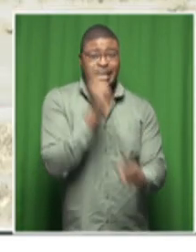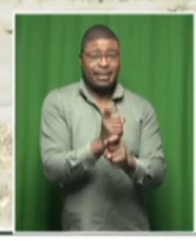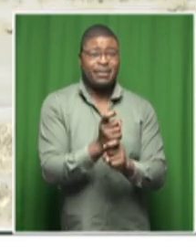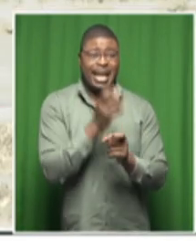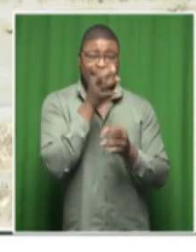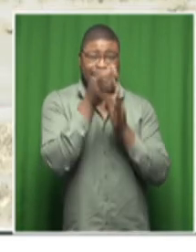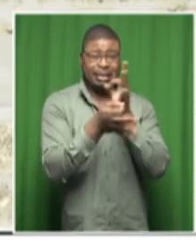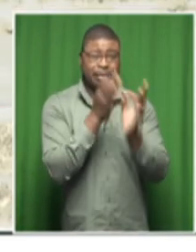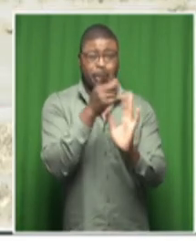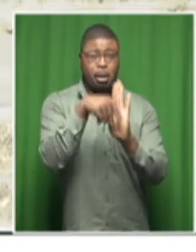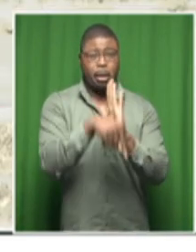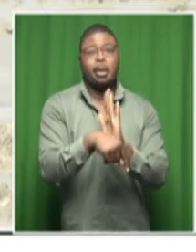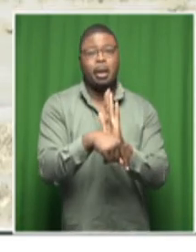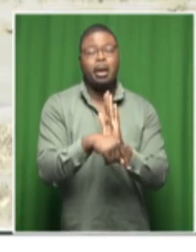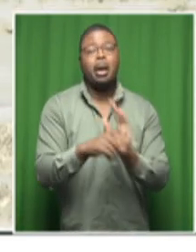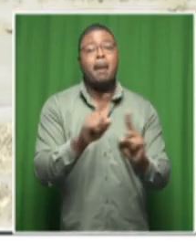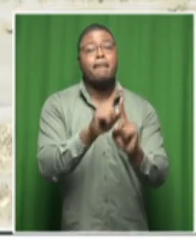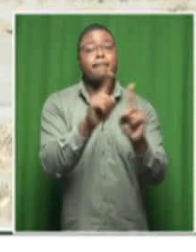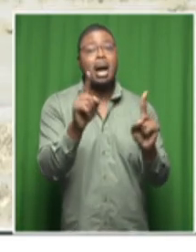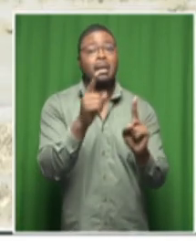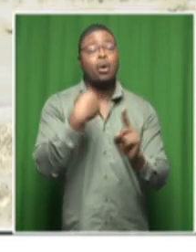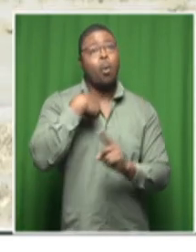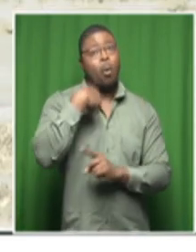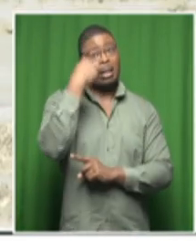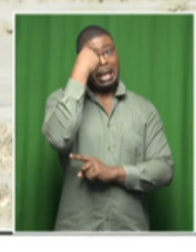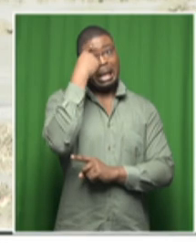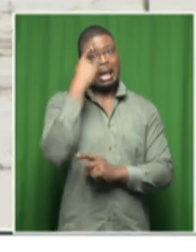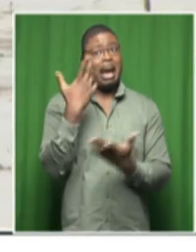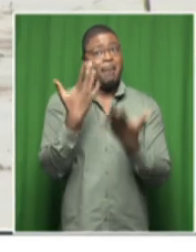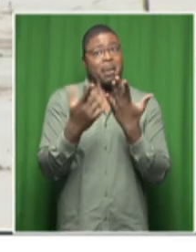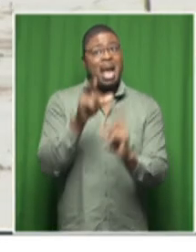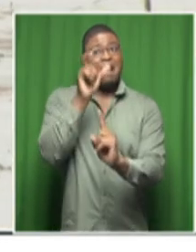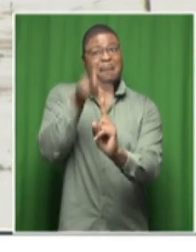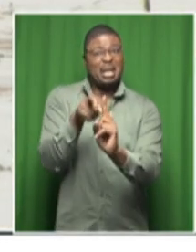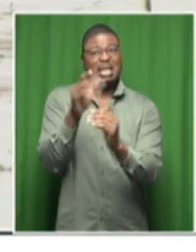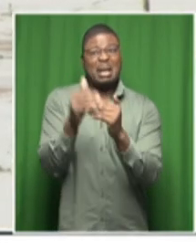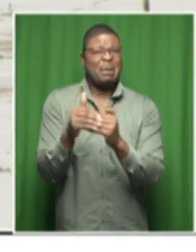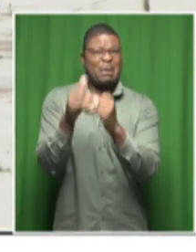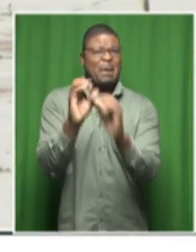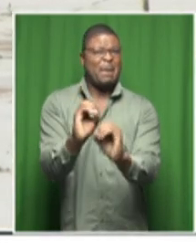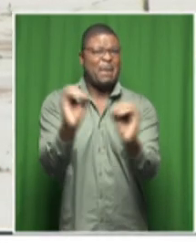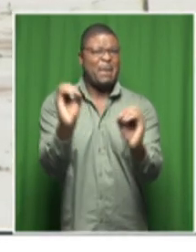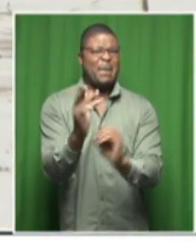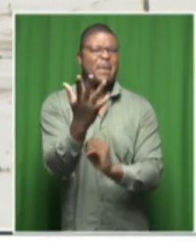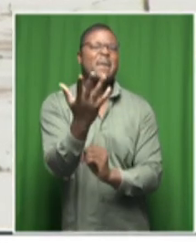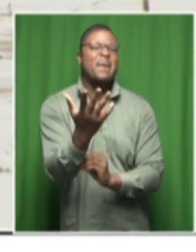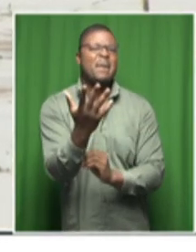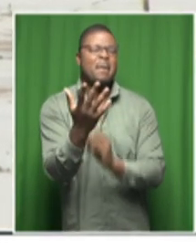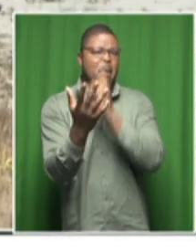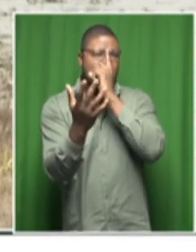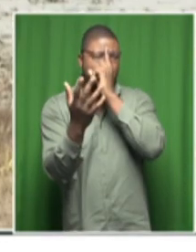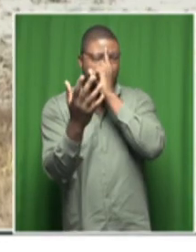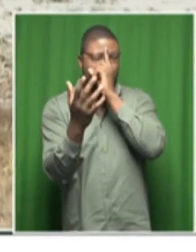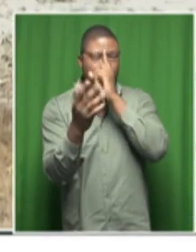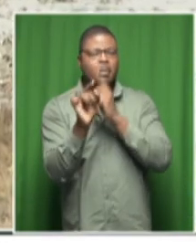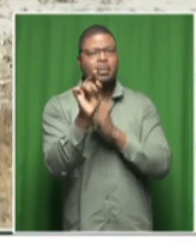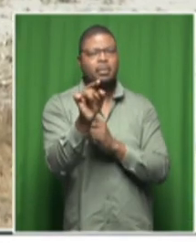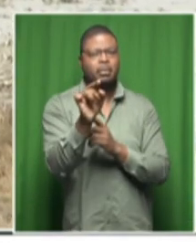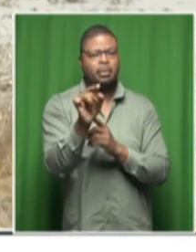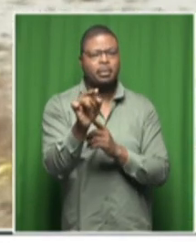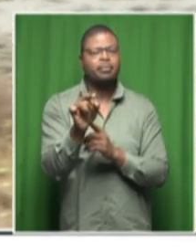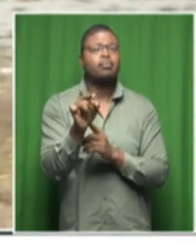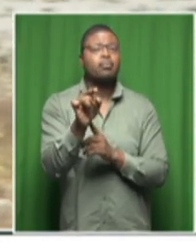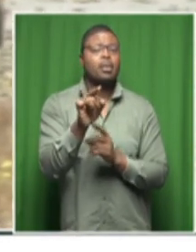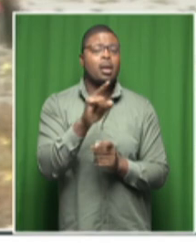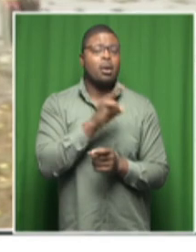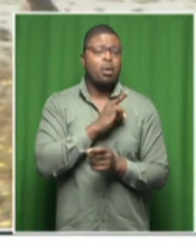the look of things it could be negligence uh and uh because the there are uh